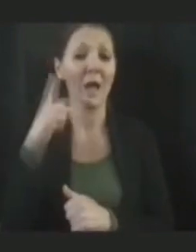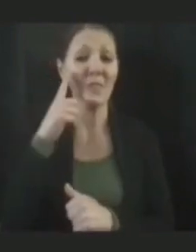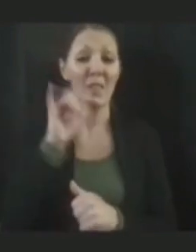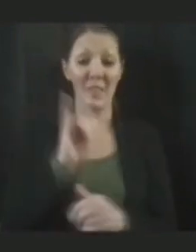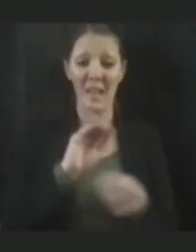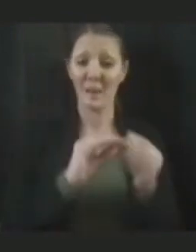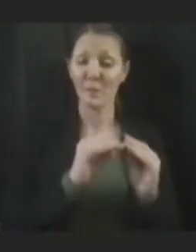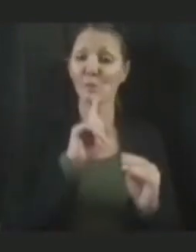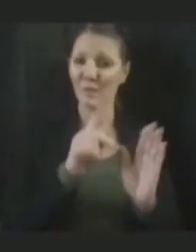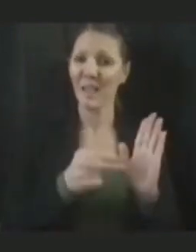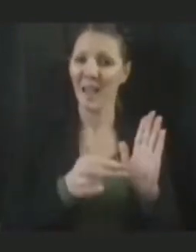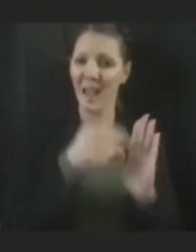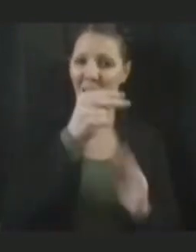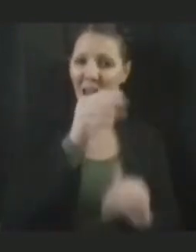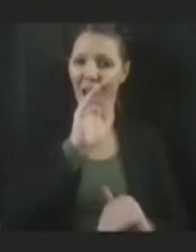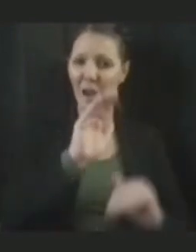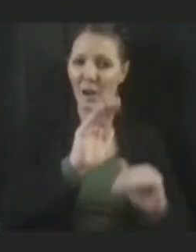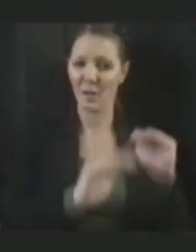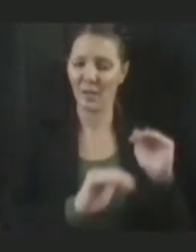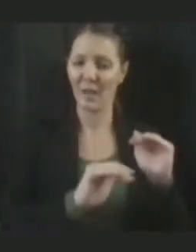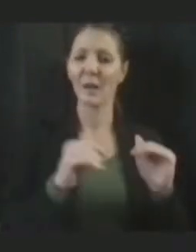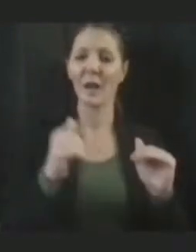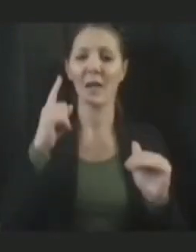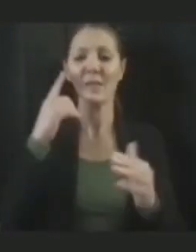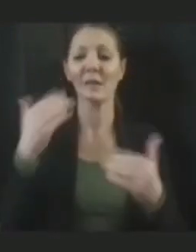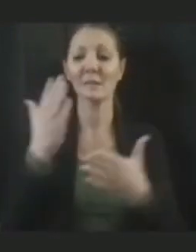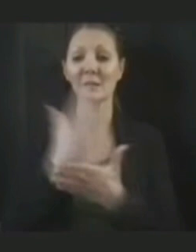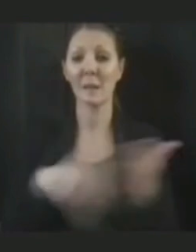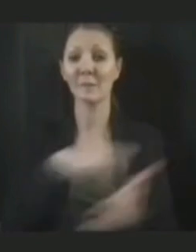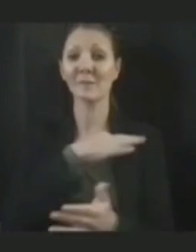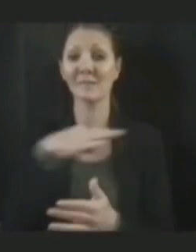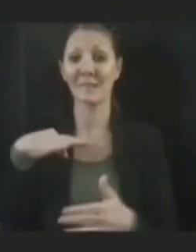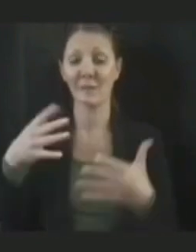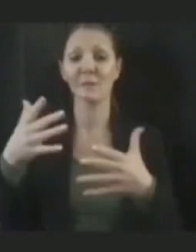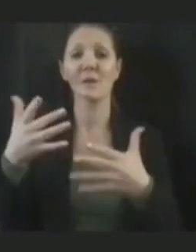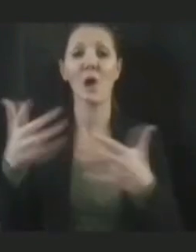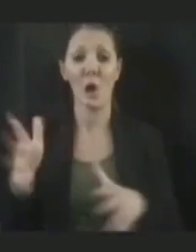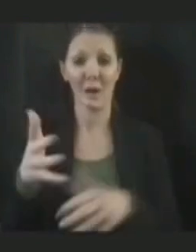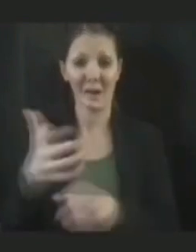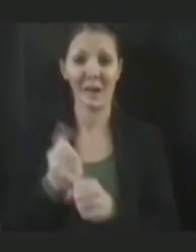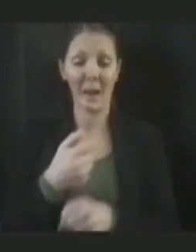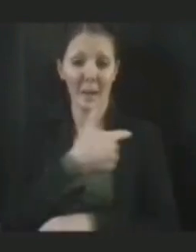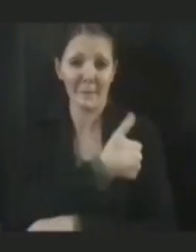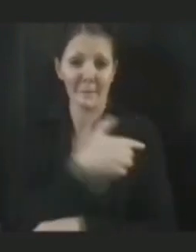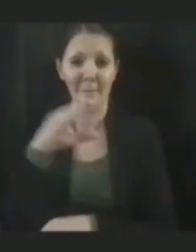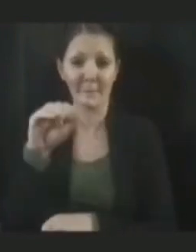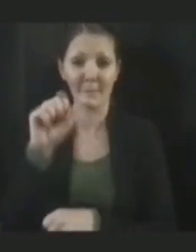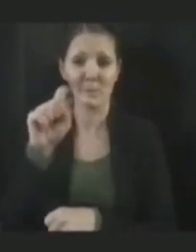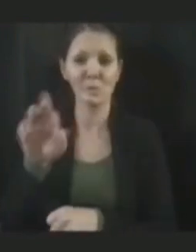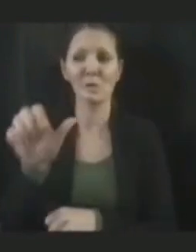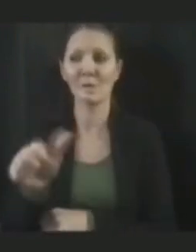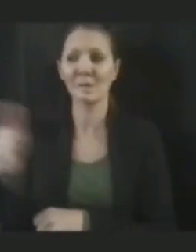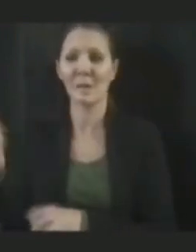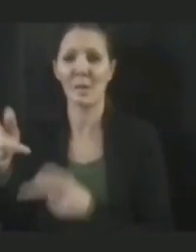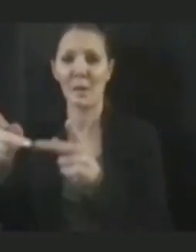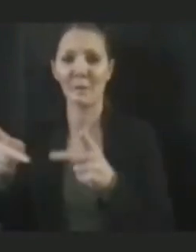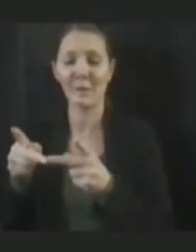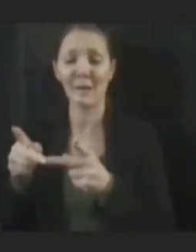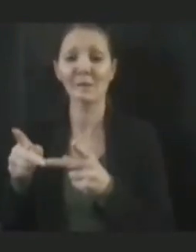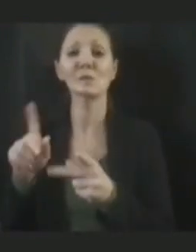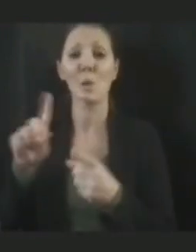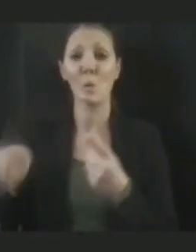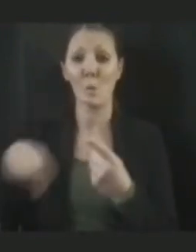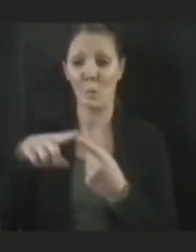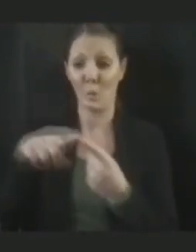is higher that we have staff that may have gotten their booster elsewhere. So as we implement this new policy, part of that will be